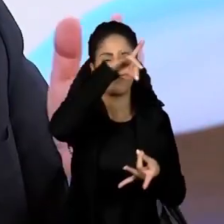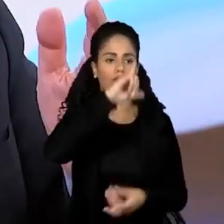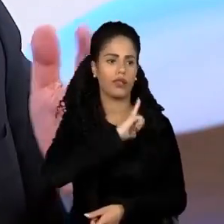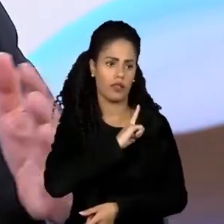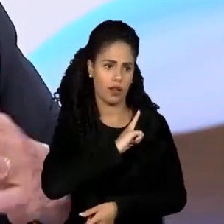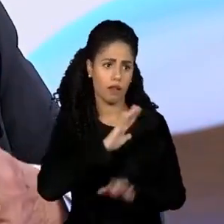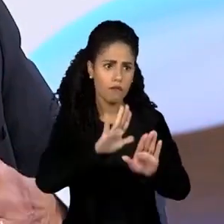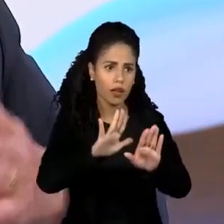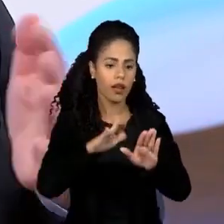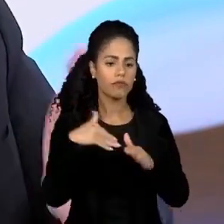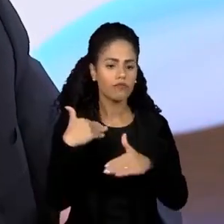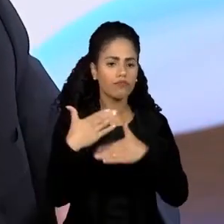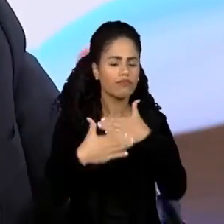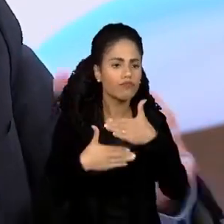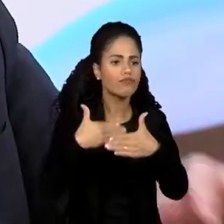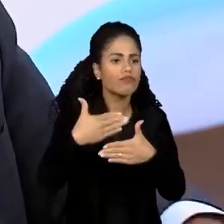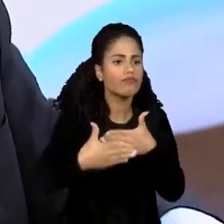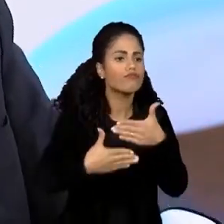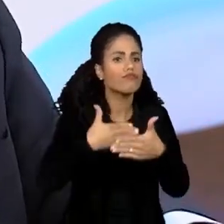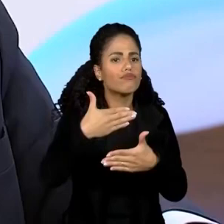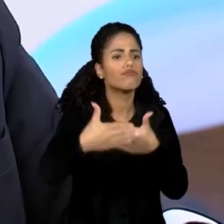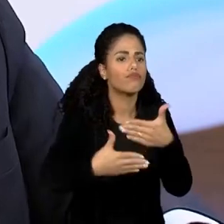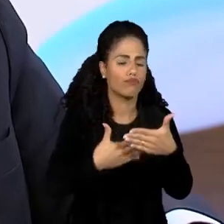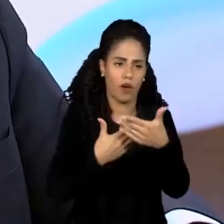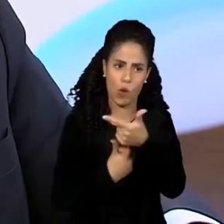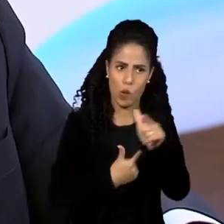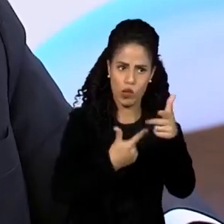that comes to the second part of your question.